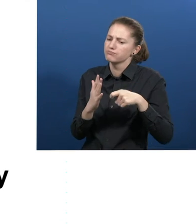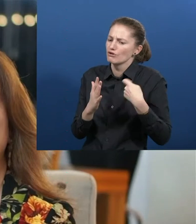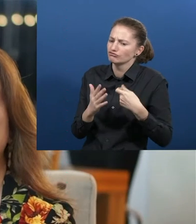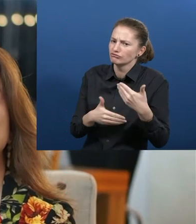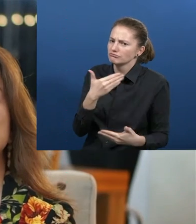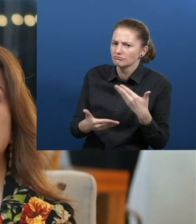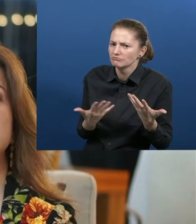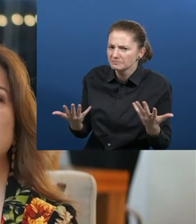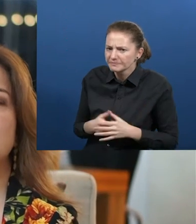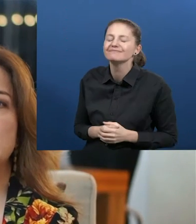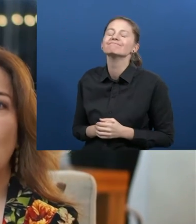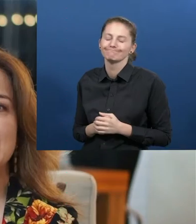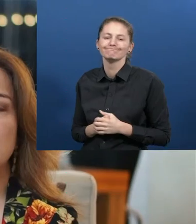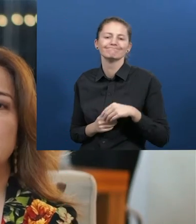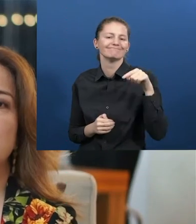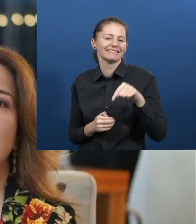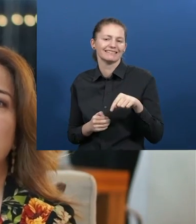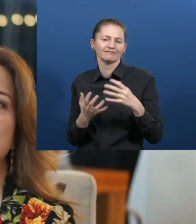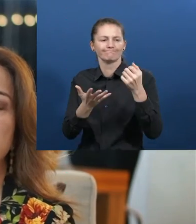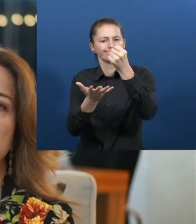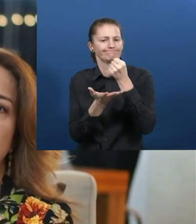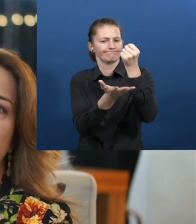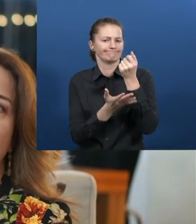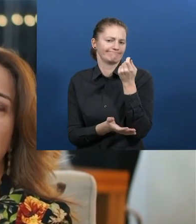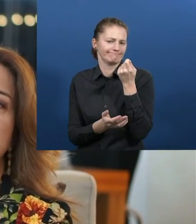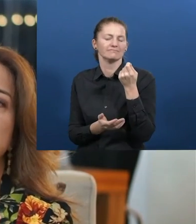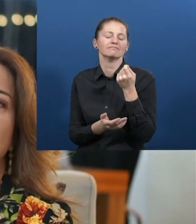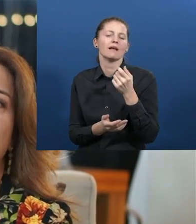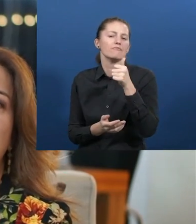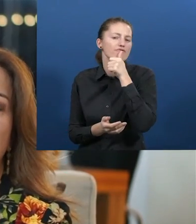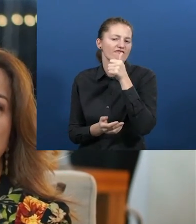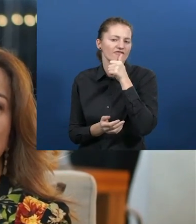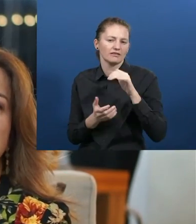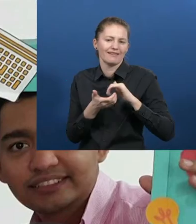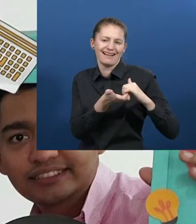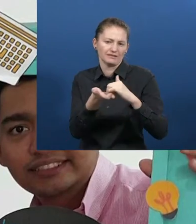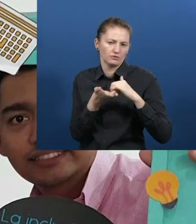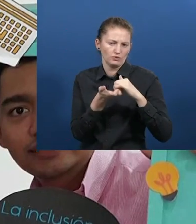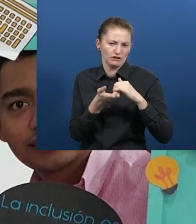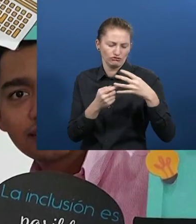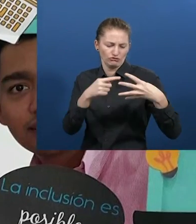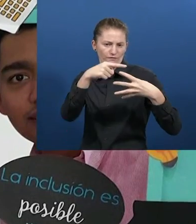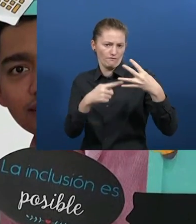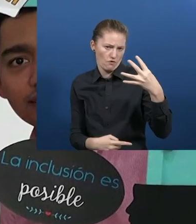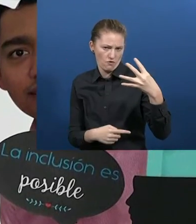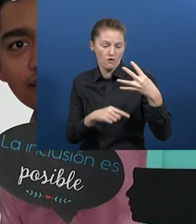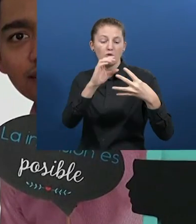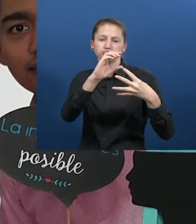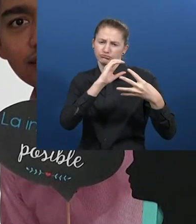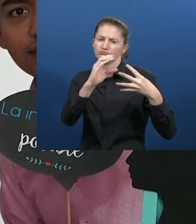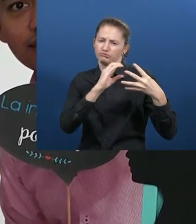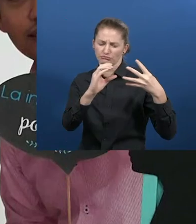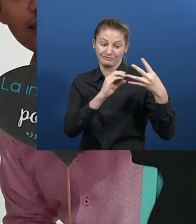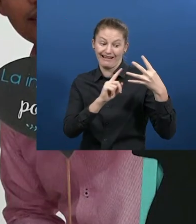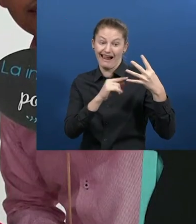The basic resources of the Pacto Productivity are supported by private entities, four